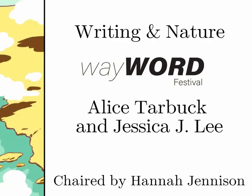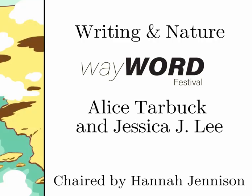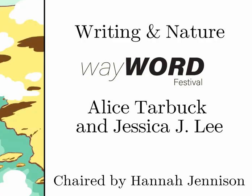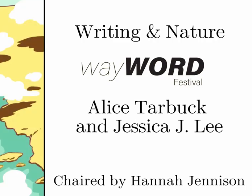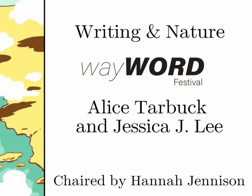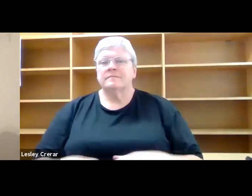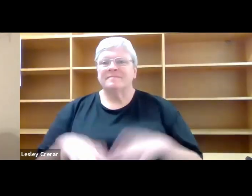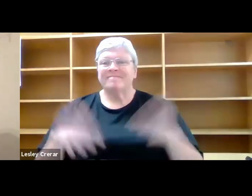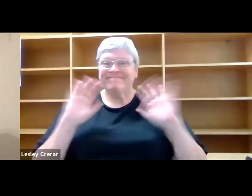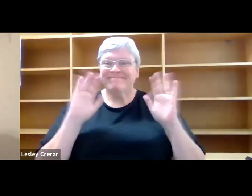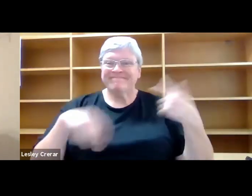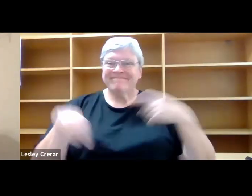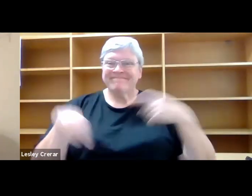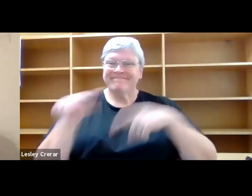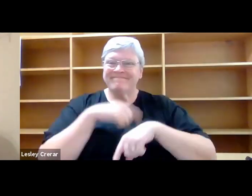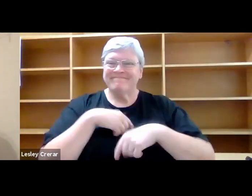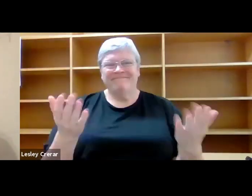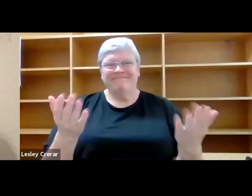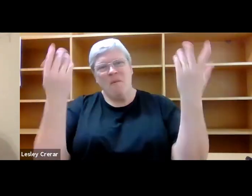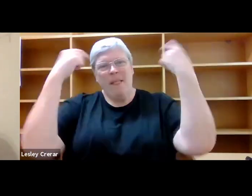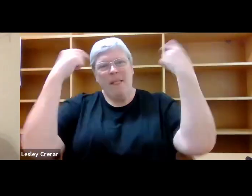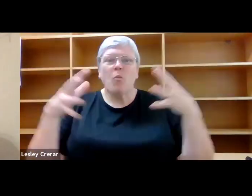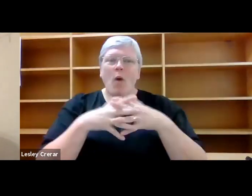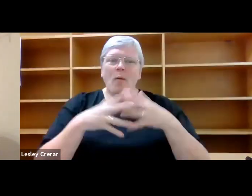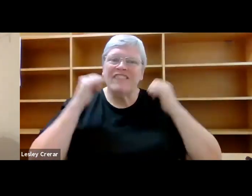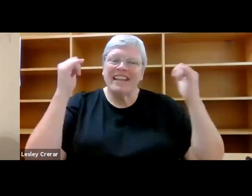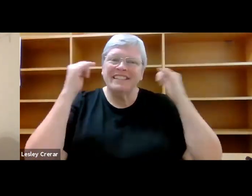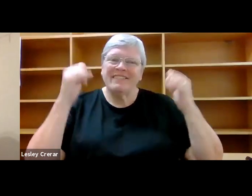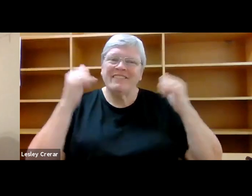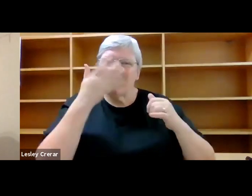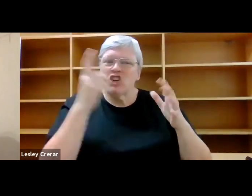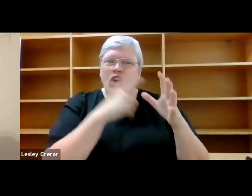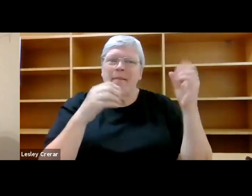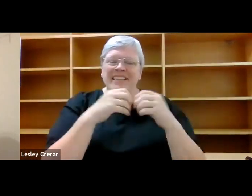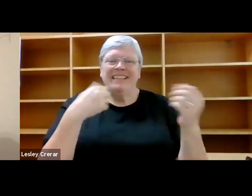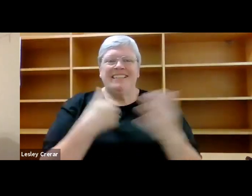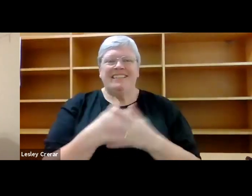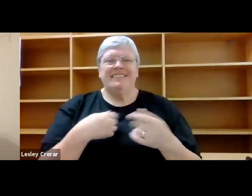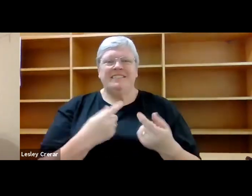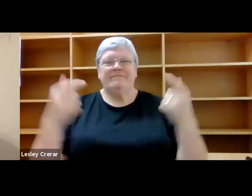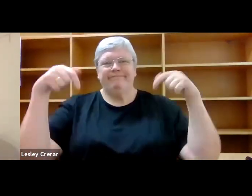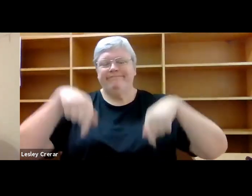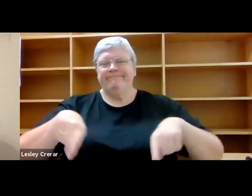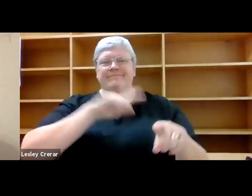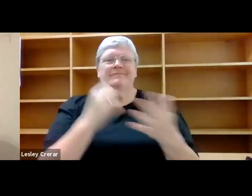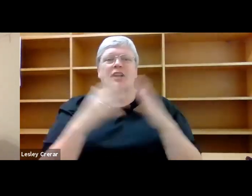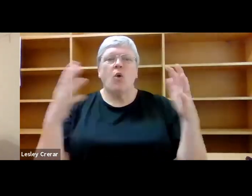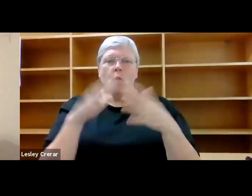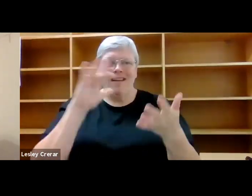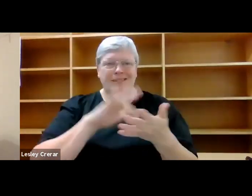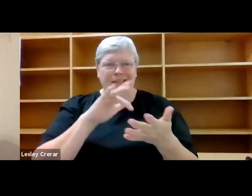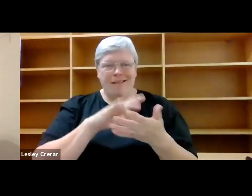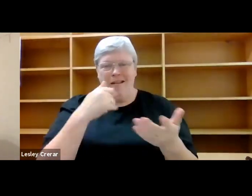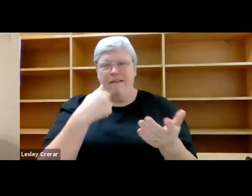Hello everyone and a very warm welcome to the WayWord Festival and virtually to Aberdeen. We are brought to you today by the Word Centre for Creative